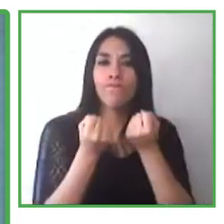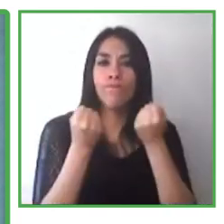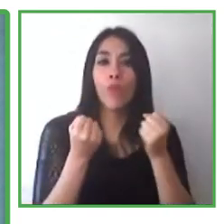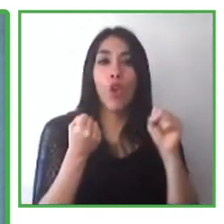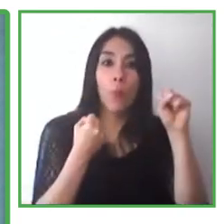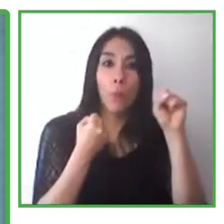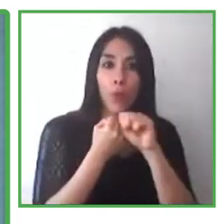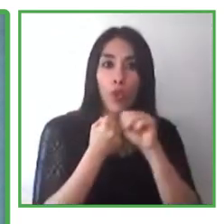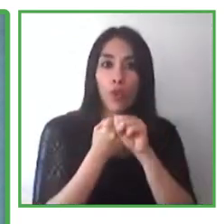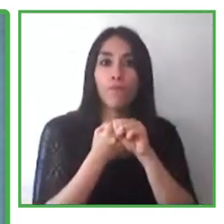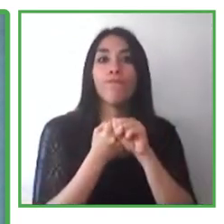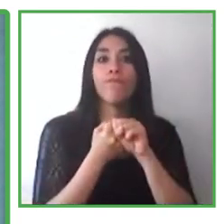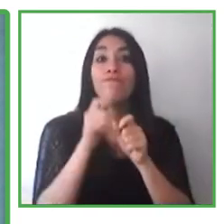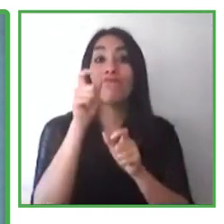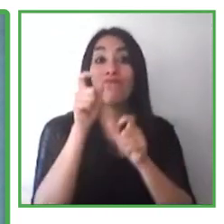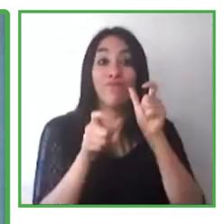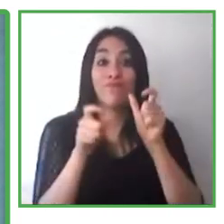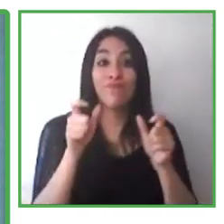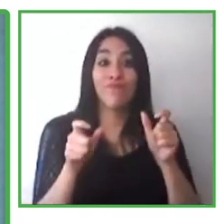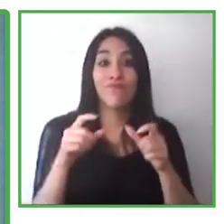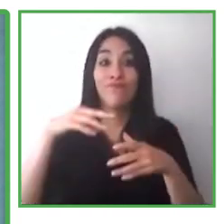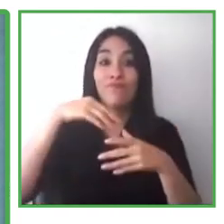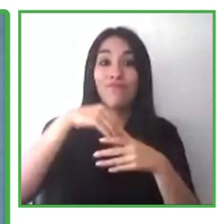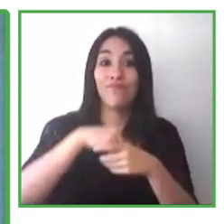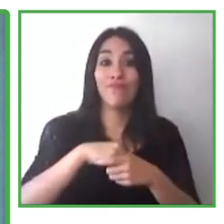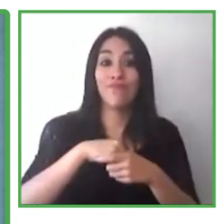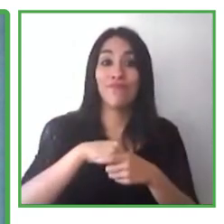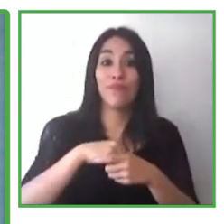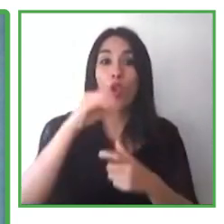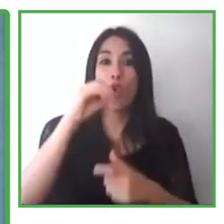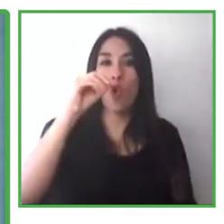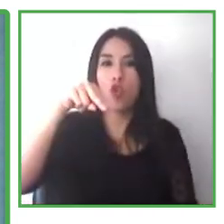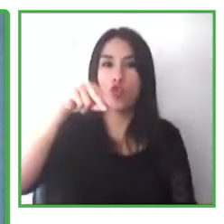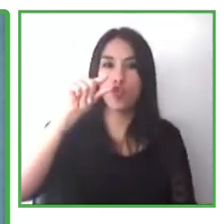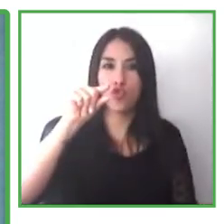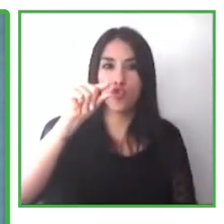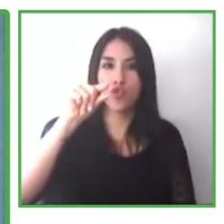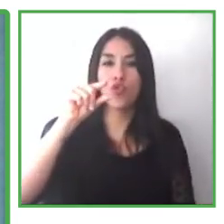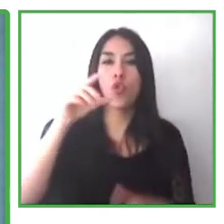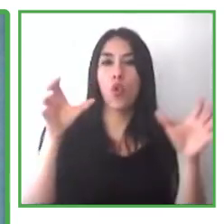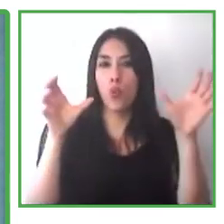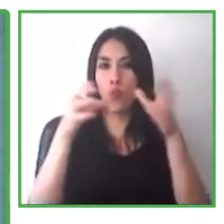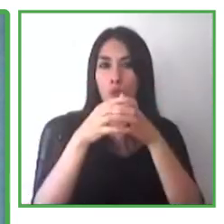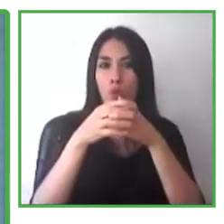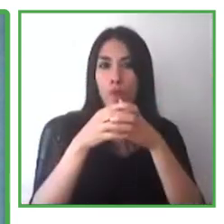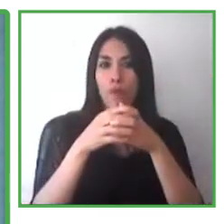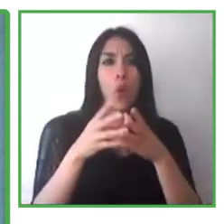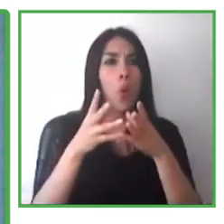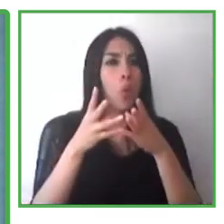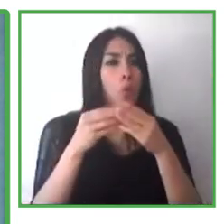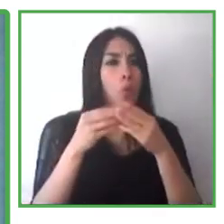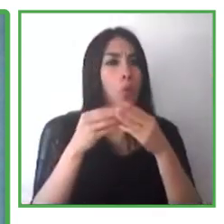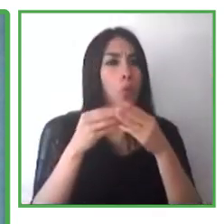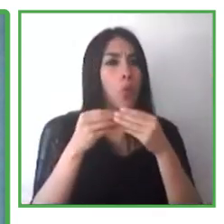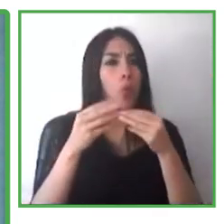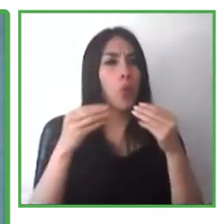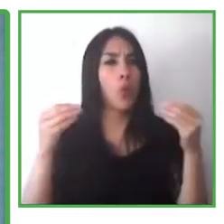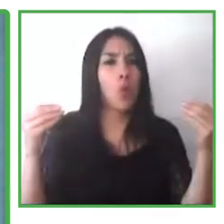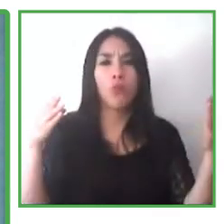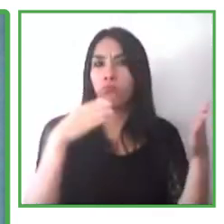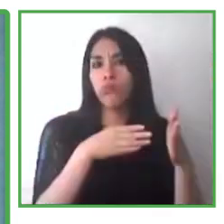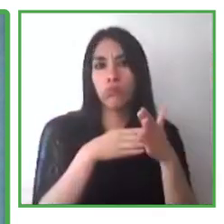barriers in respect to the employment of people with an Autism Spectrum profile. I just want to highlight three